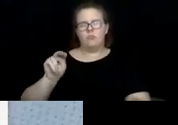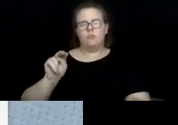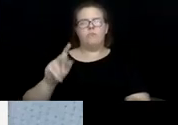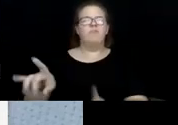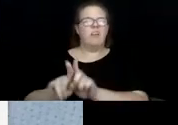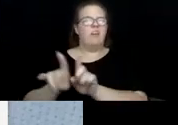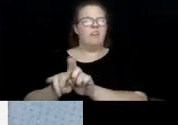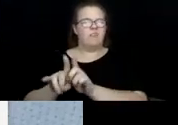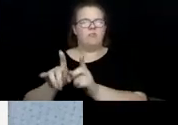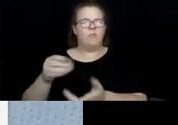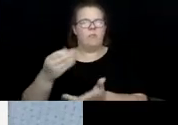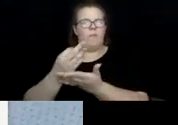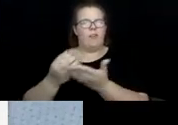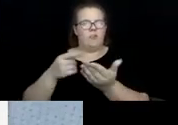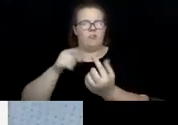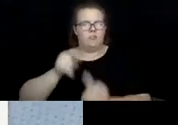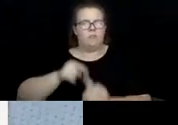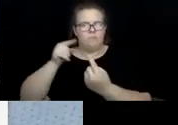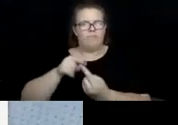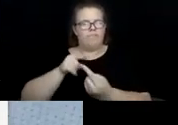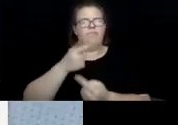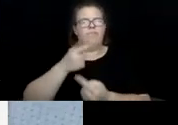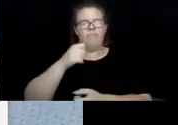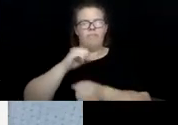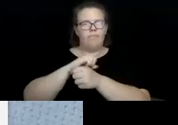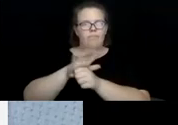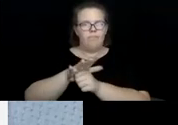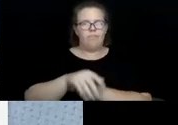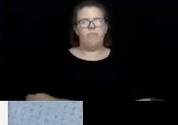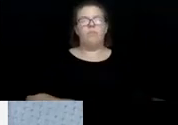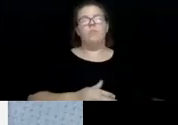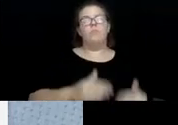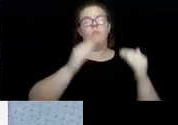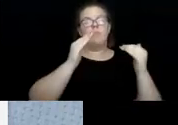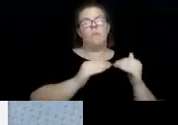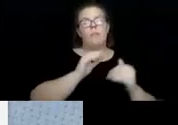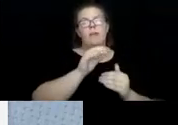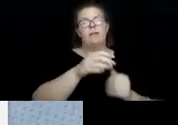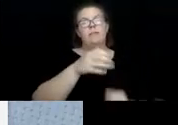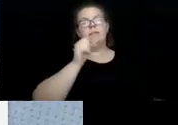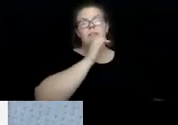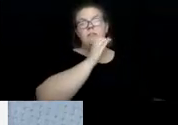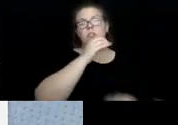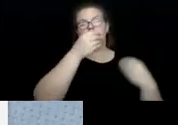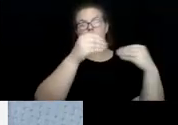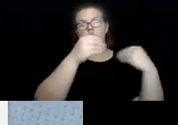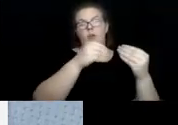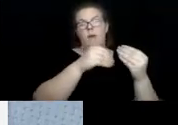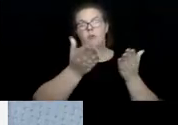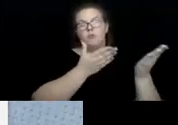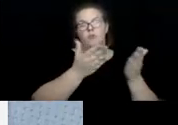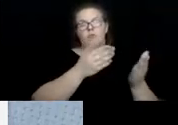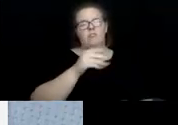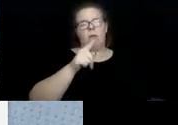-19. Our senior shopper services, that is provided by a company called Time Savers